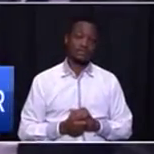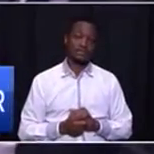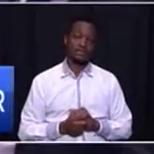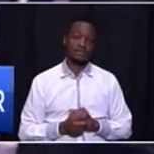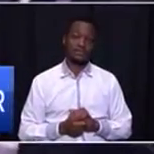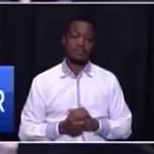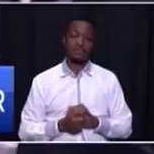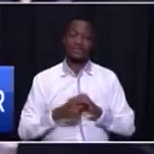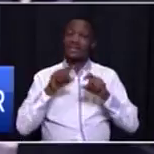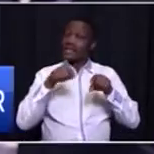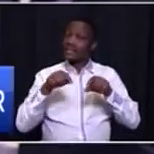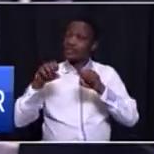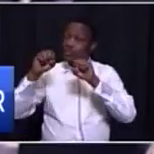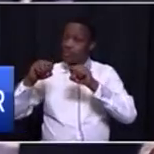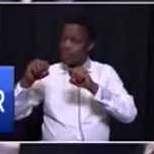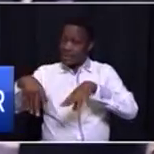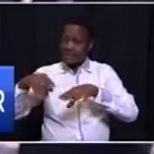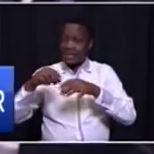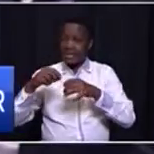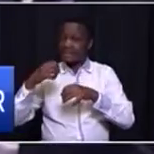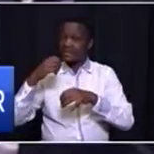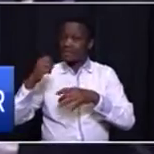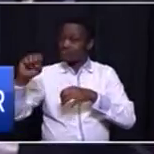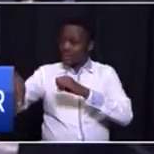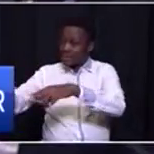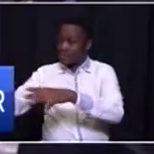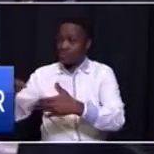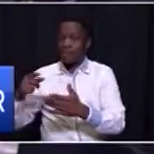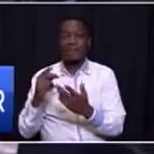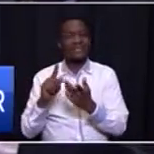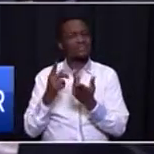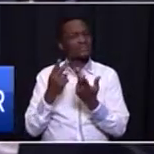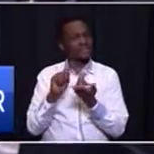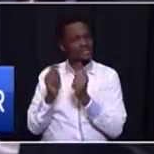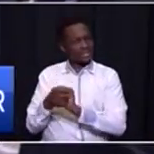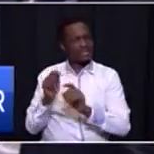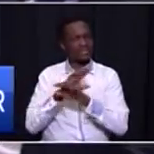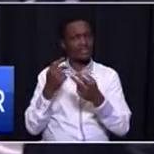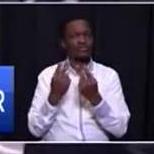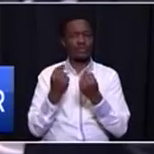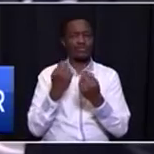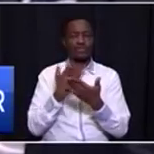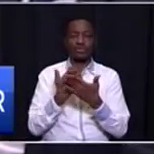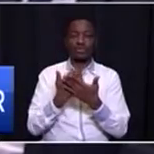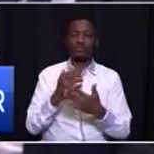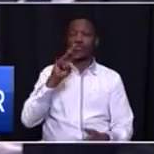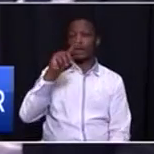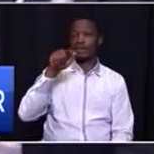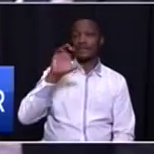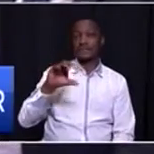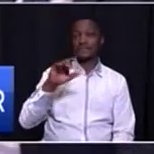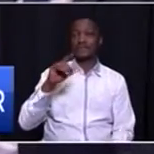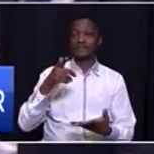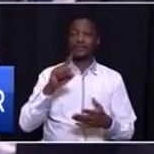This waste must be turned into a new opportunity, a new economy. So Dr. Ramu Hooper, 100